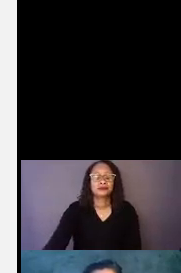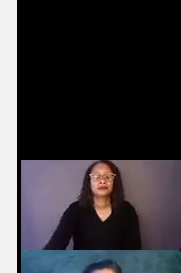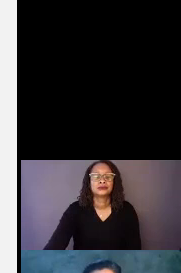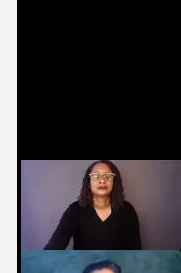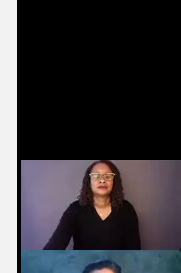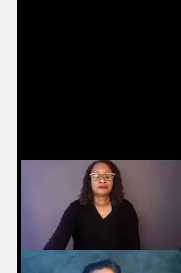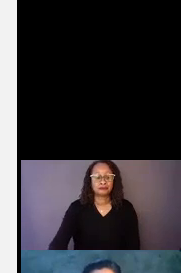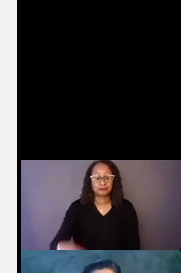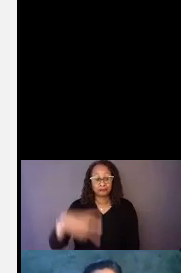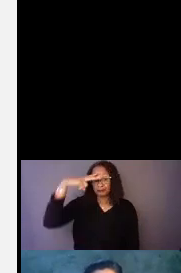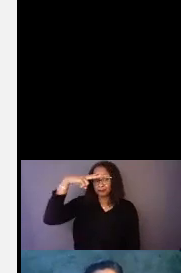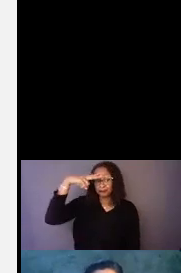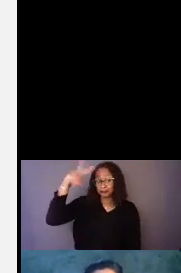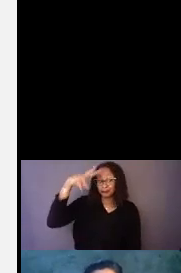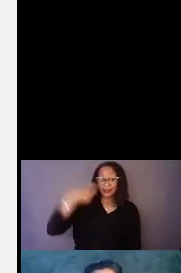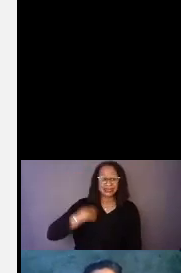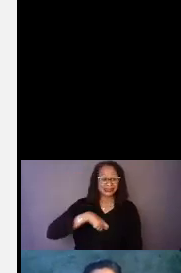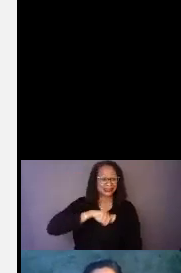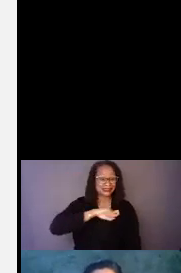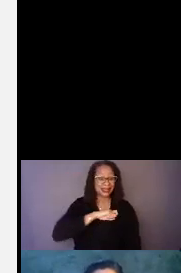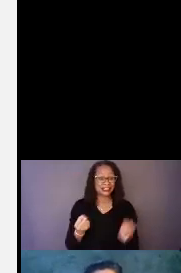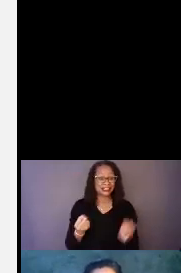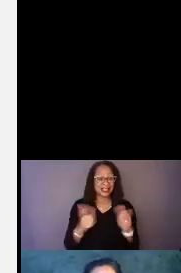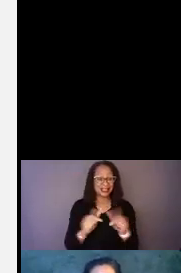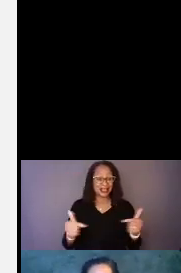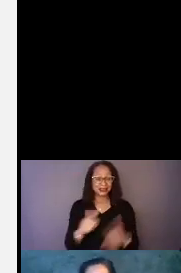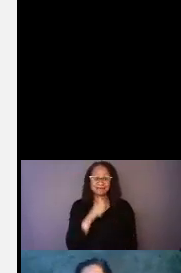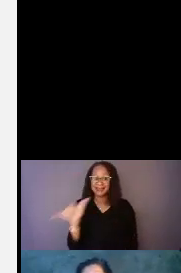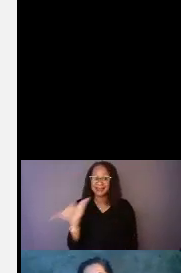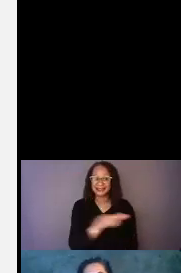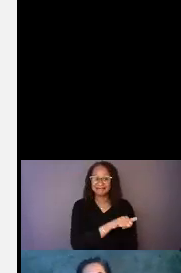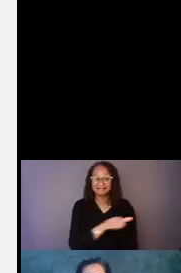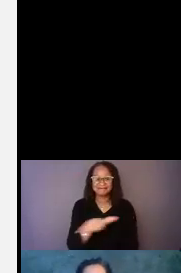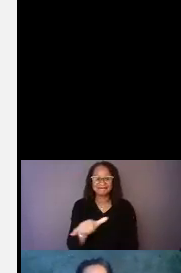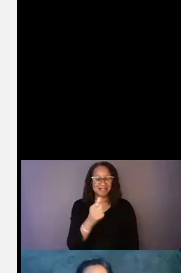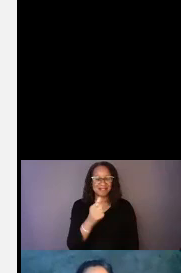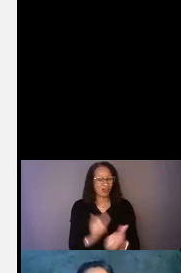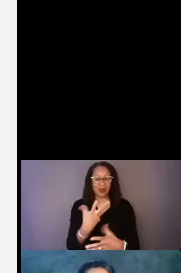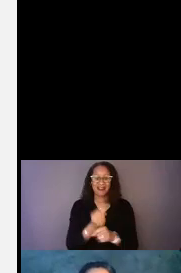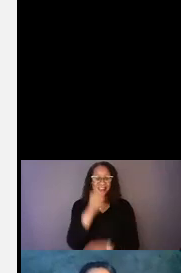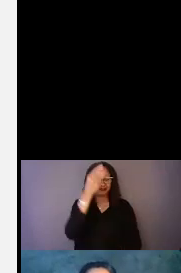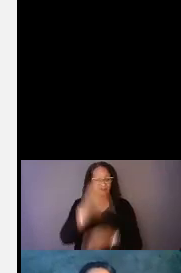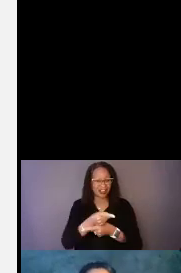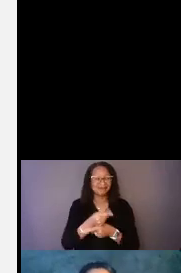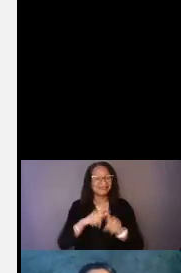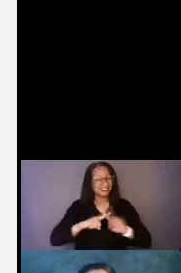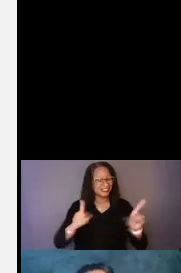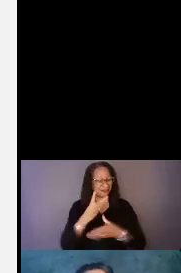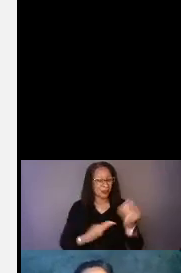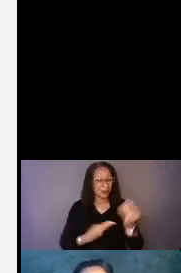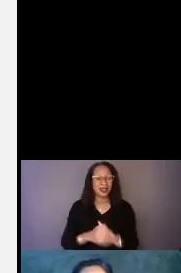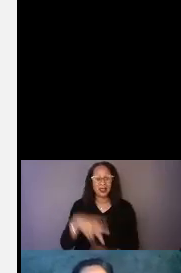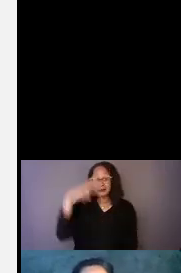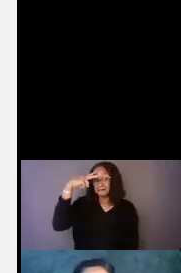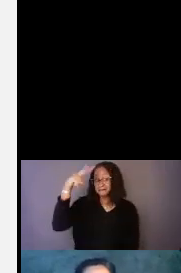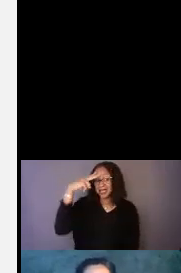Mexican and Spanish Sign Language are not the same. Everybody got it. That's absolutely correct. Mexican Sign